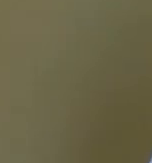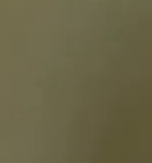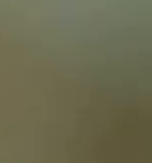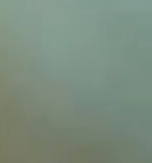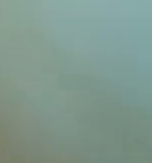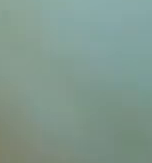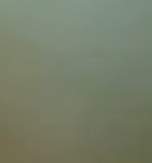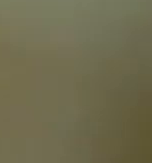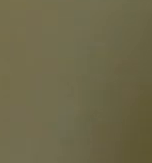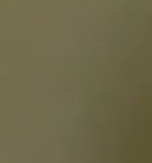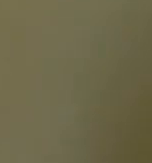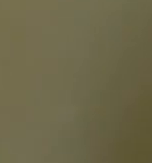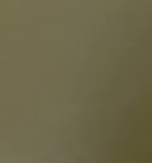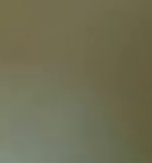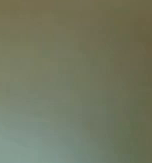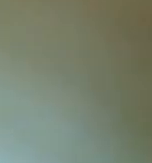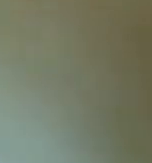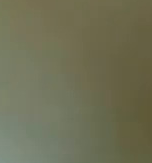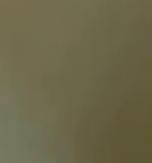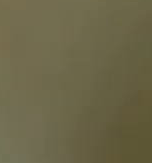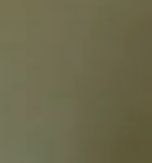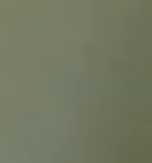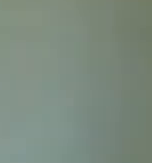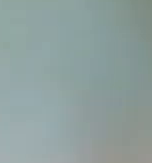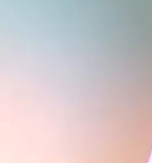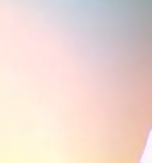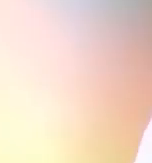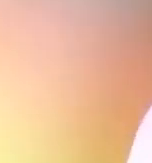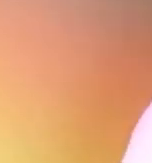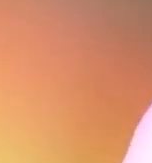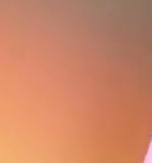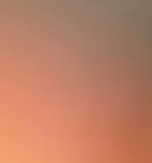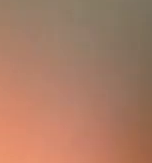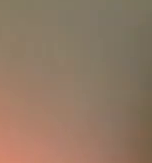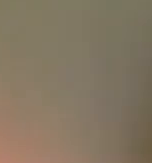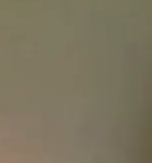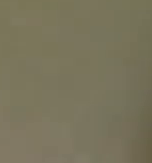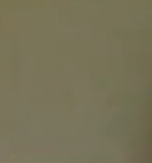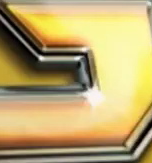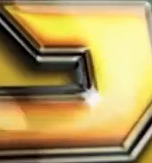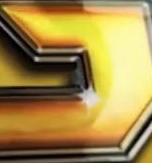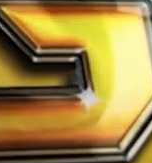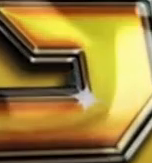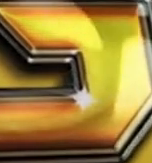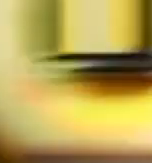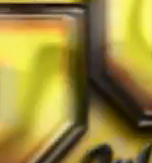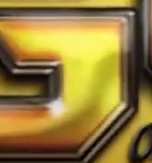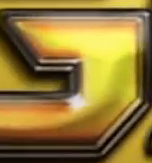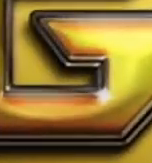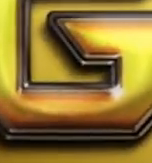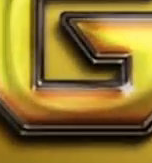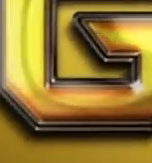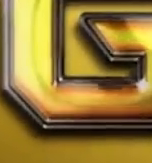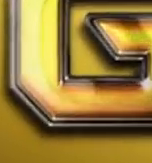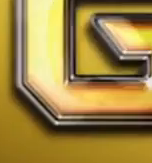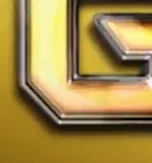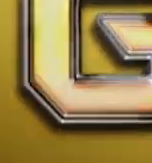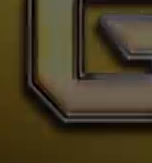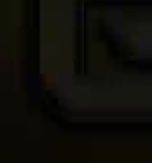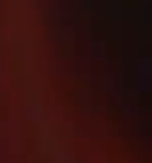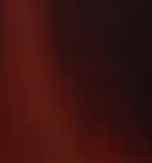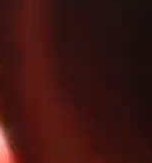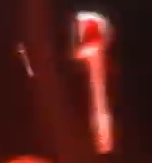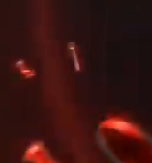Gula, I'm Miri. I'm from Lotoka, and I love Gold FM because they play all my classic hits. Gold FM. Only the classic